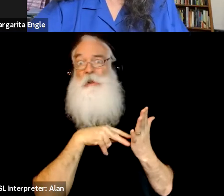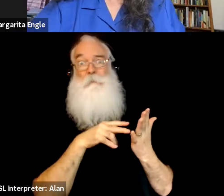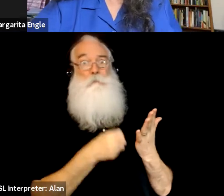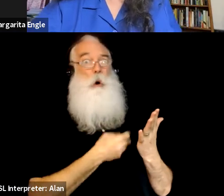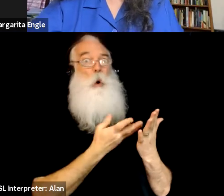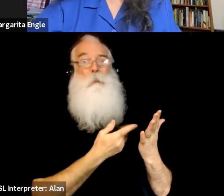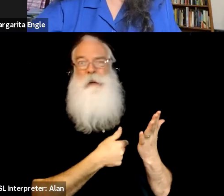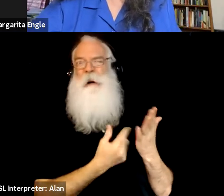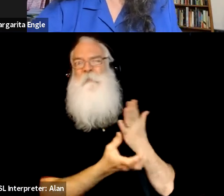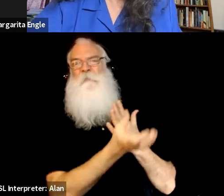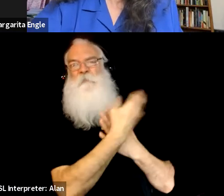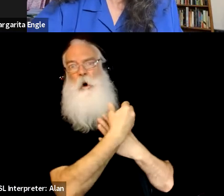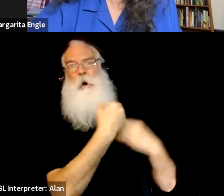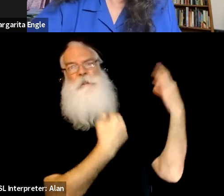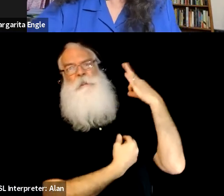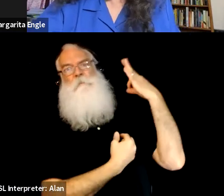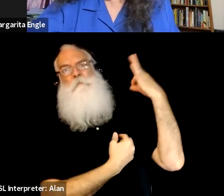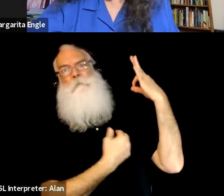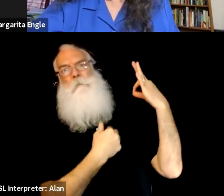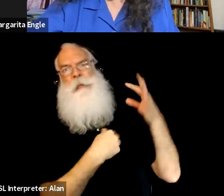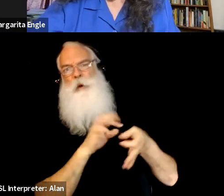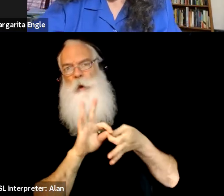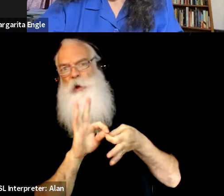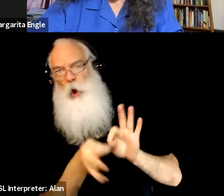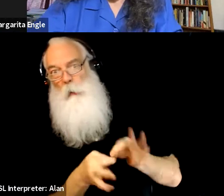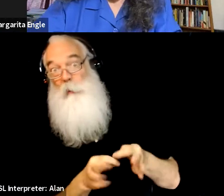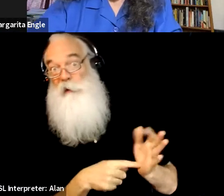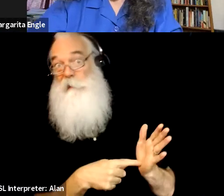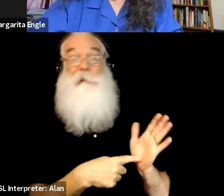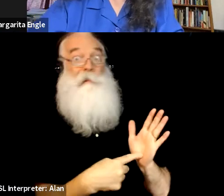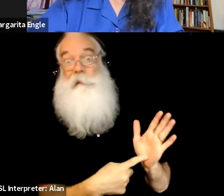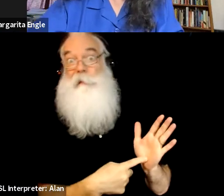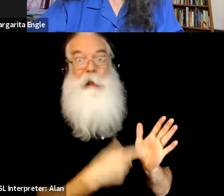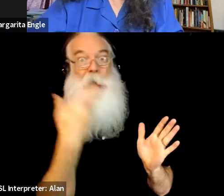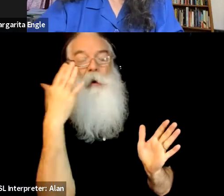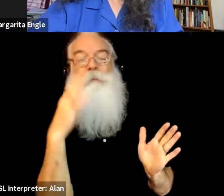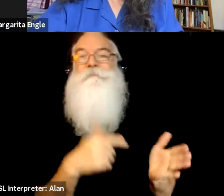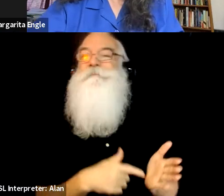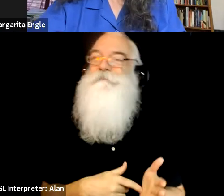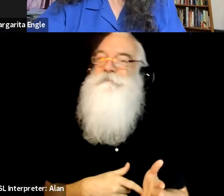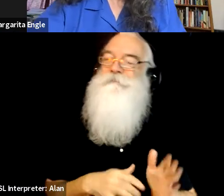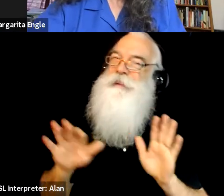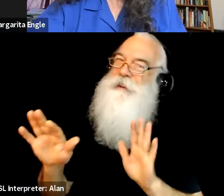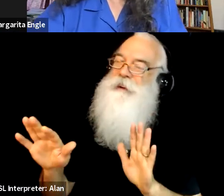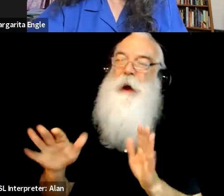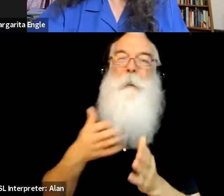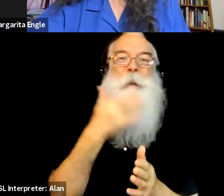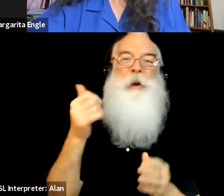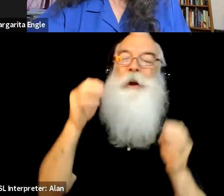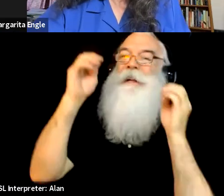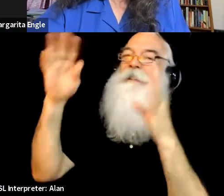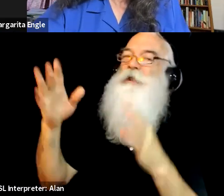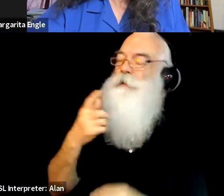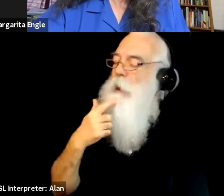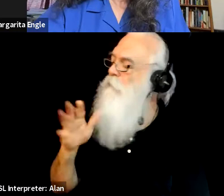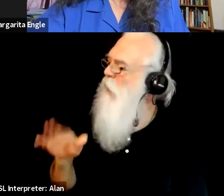they were forced to try to interpret poetry, so I just hope that teachers would say, how did the poem make you